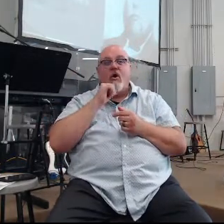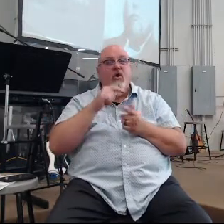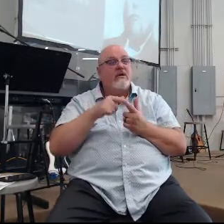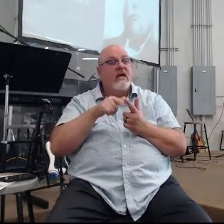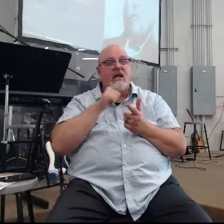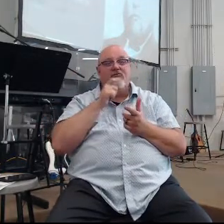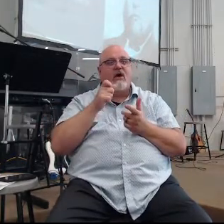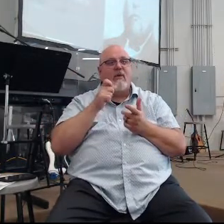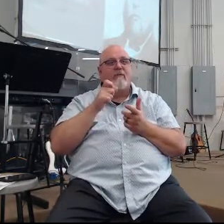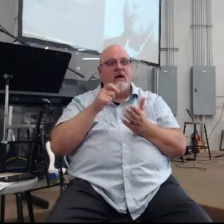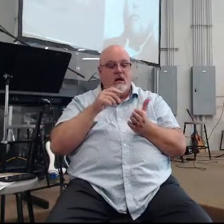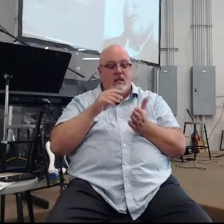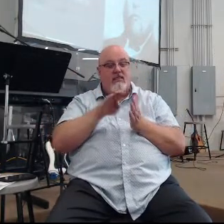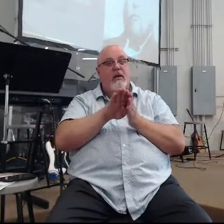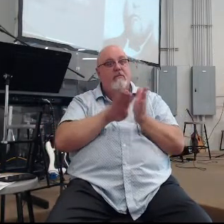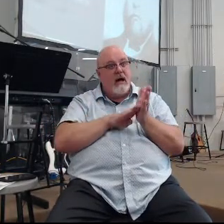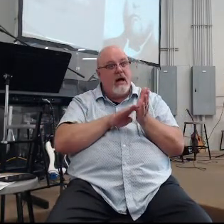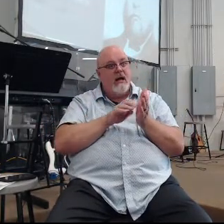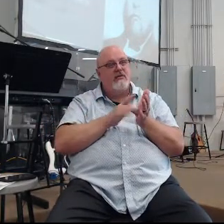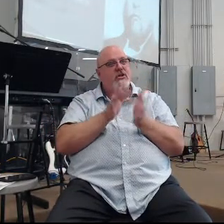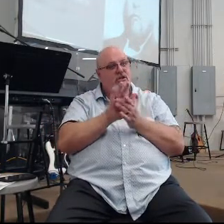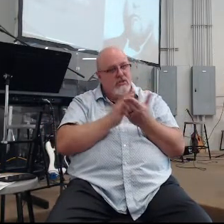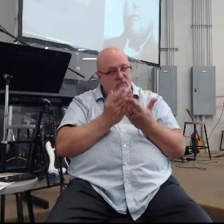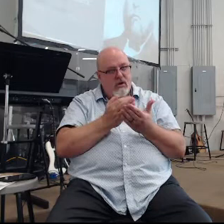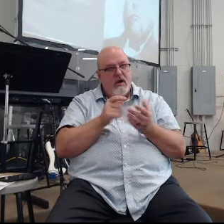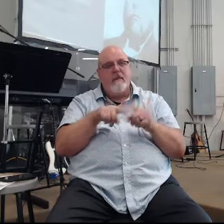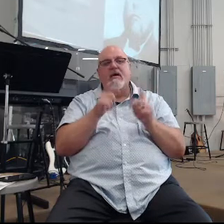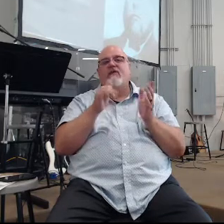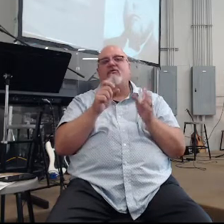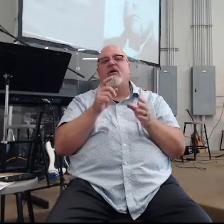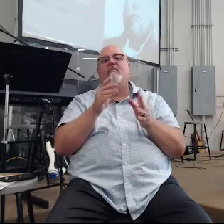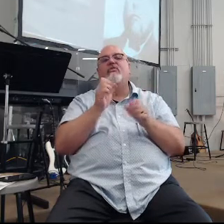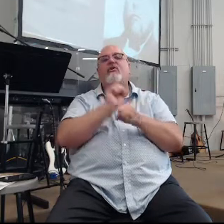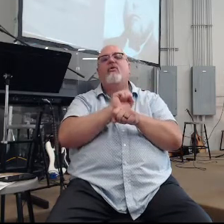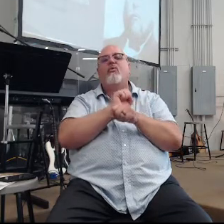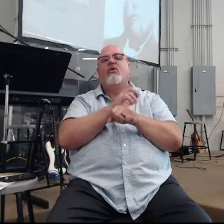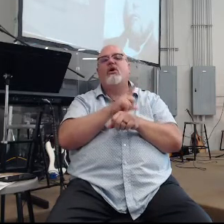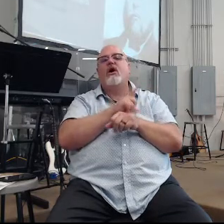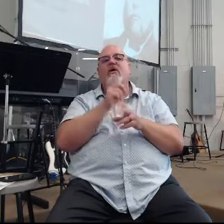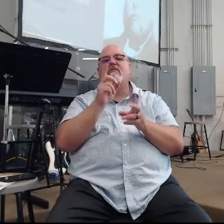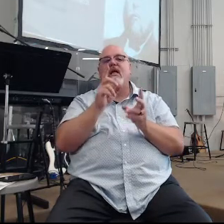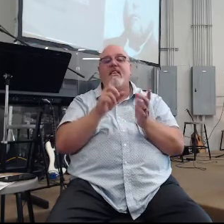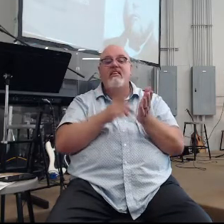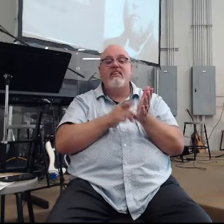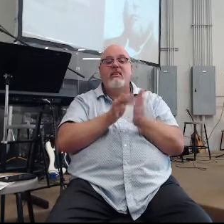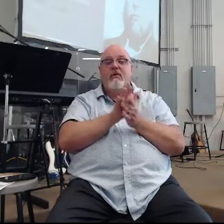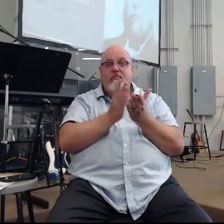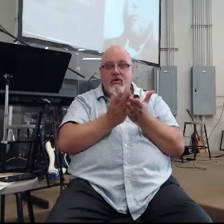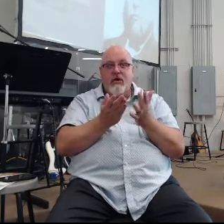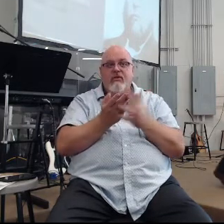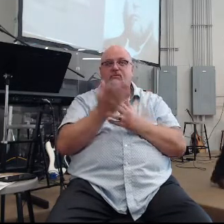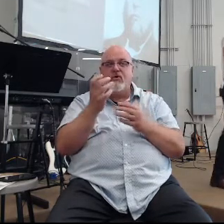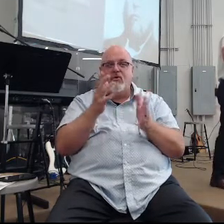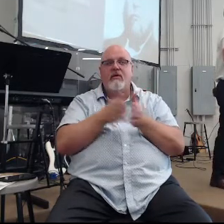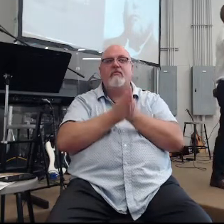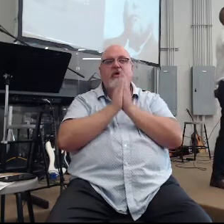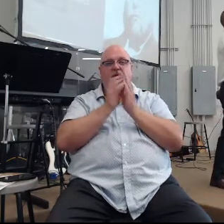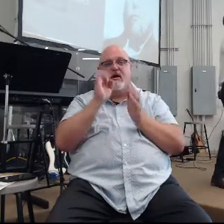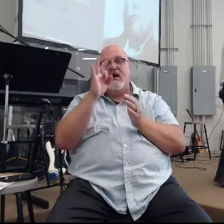the Word. It was from the effectual work of the Word through the prayer of people. And so,